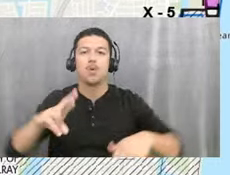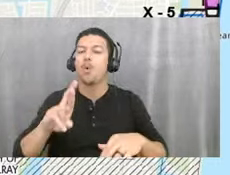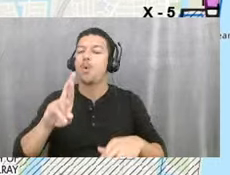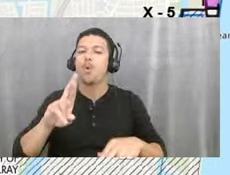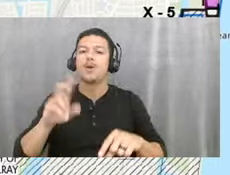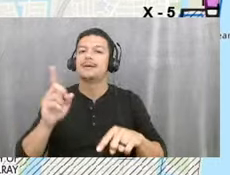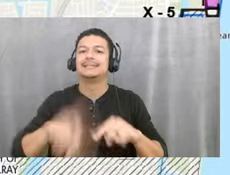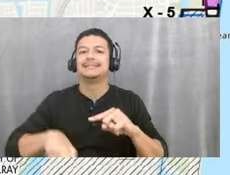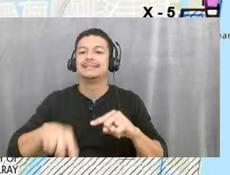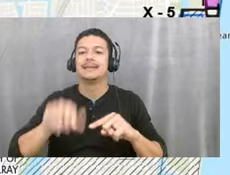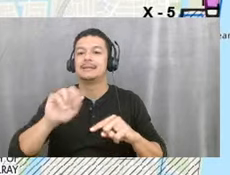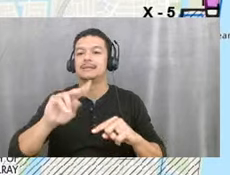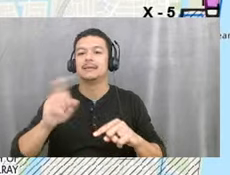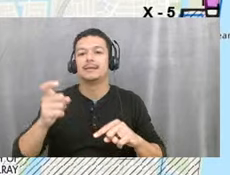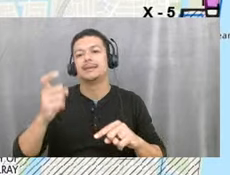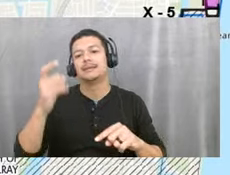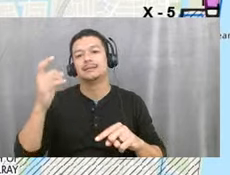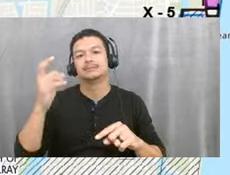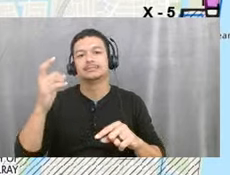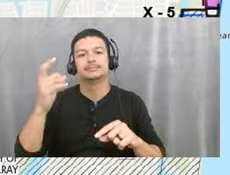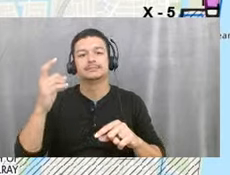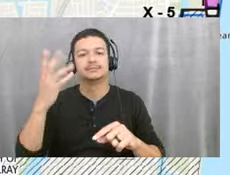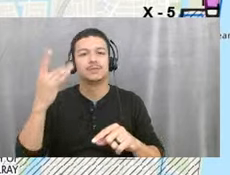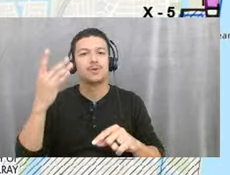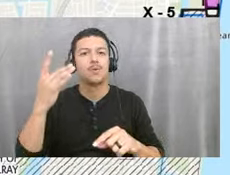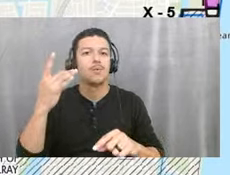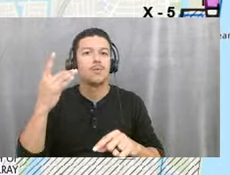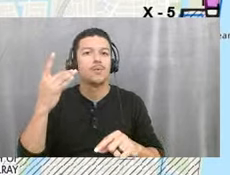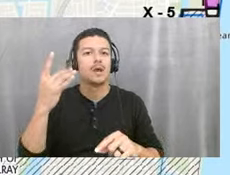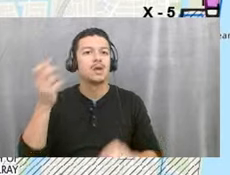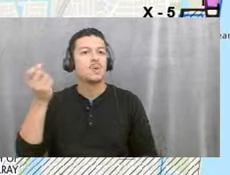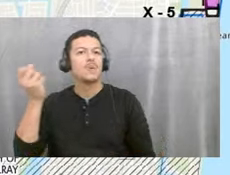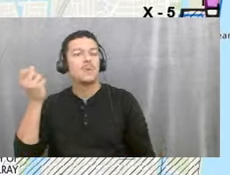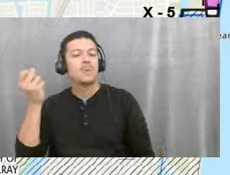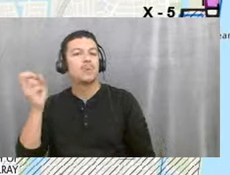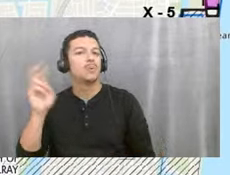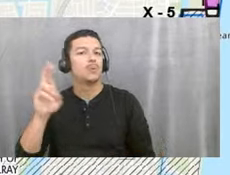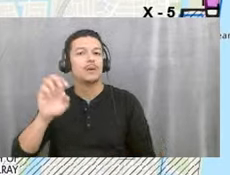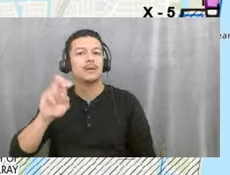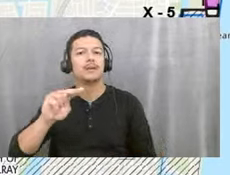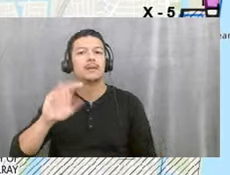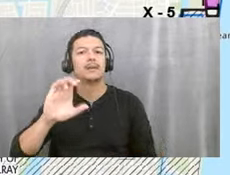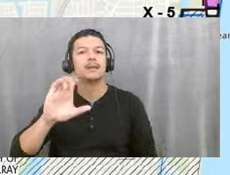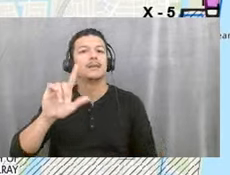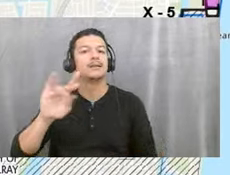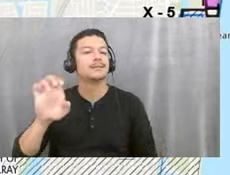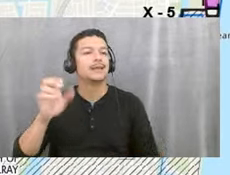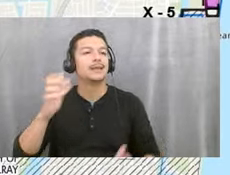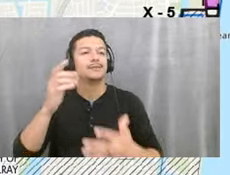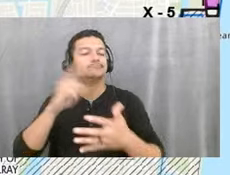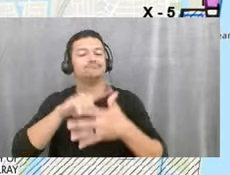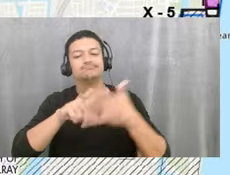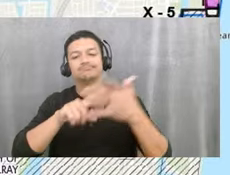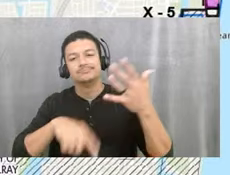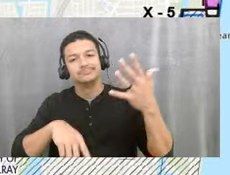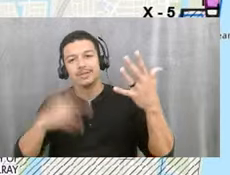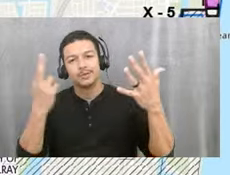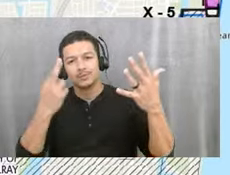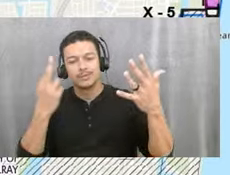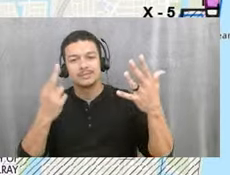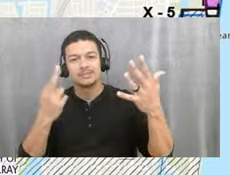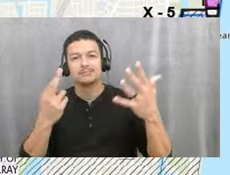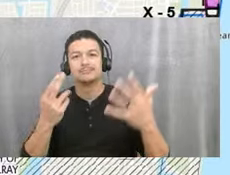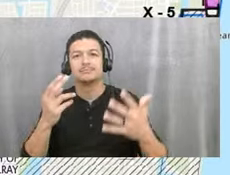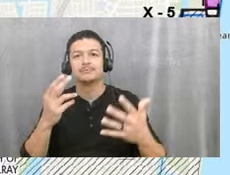voluntary because of holdouts, enclaves, one reason or another, there's not an immediate way to annex them through the voluntary